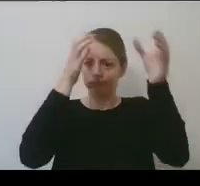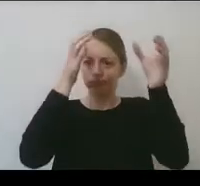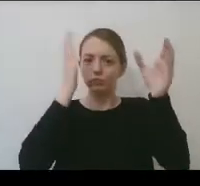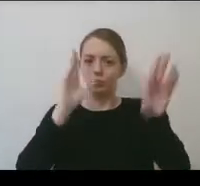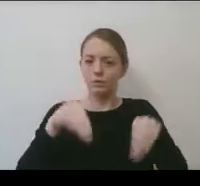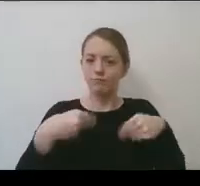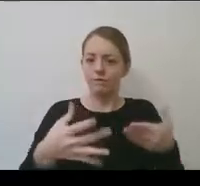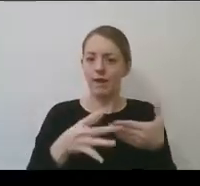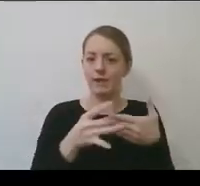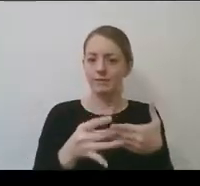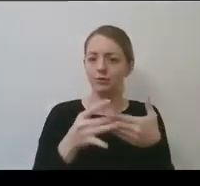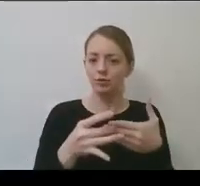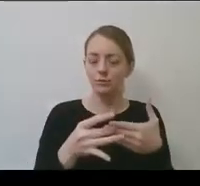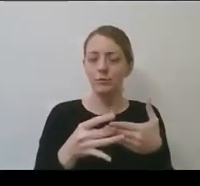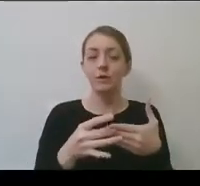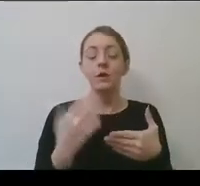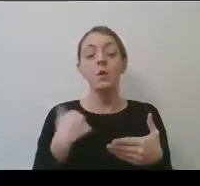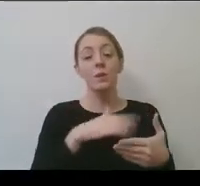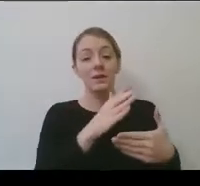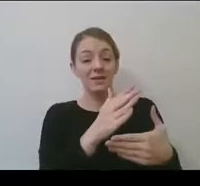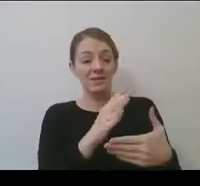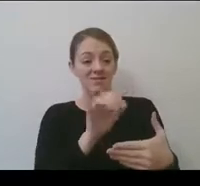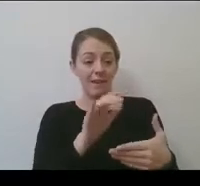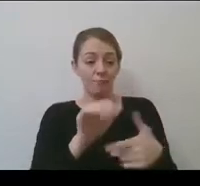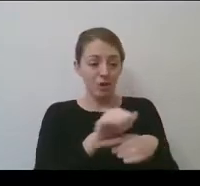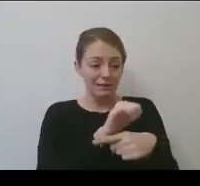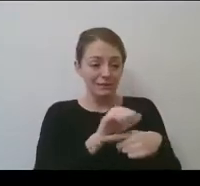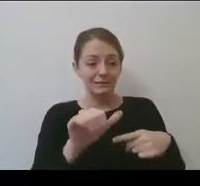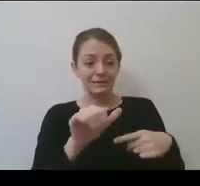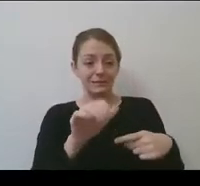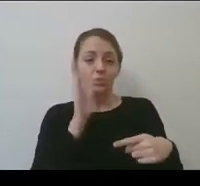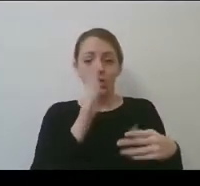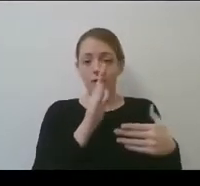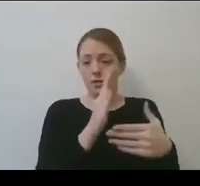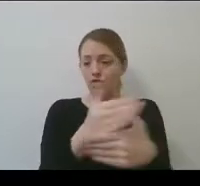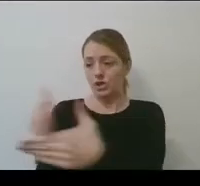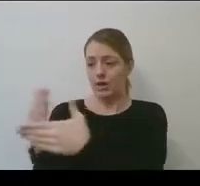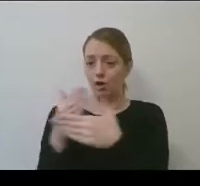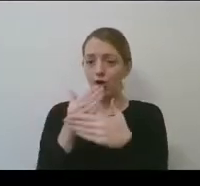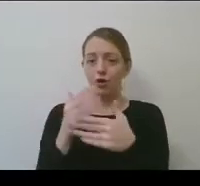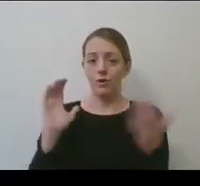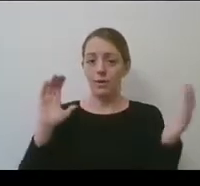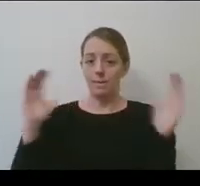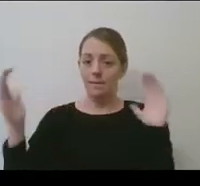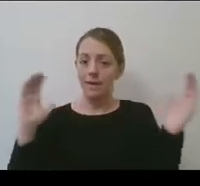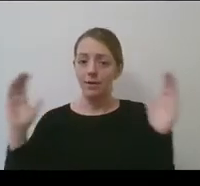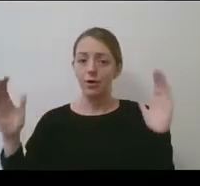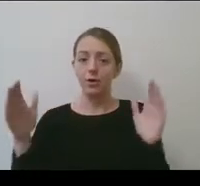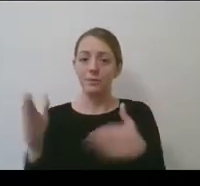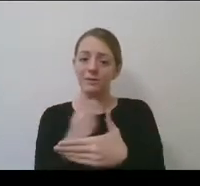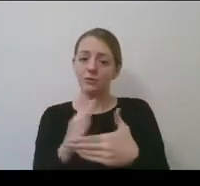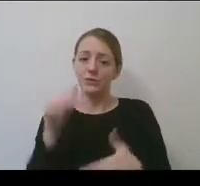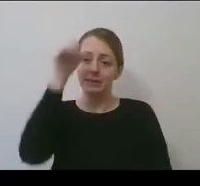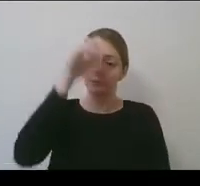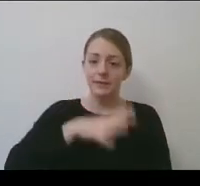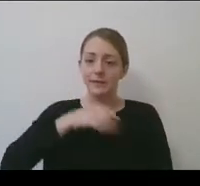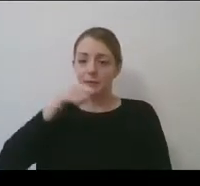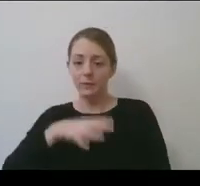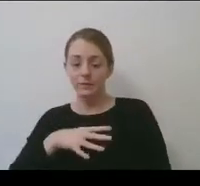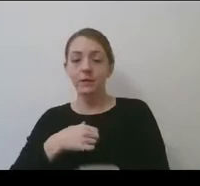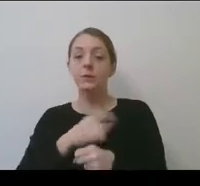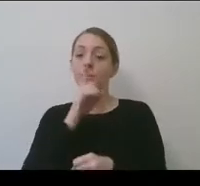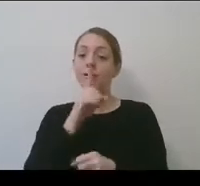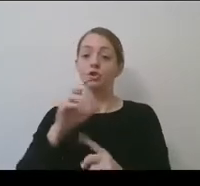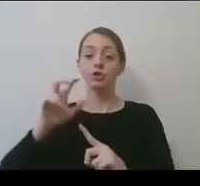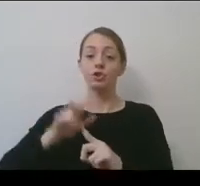sharing best practicing practices and making those comparisons, uh, between the genders to, again, to ensure that the championships, that, that things are